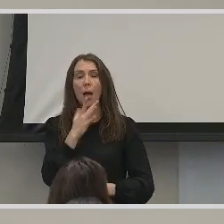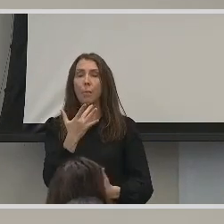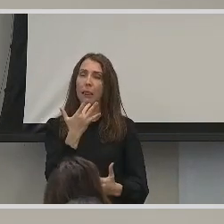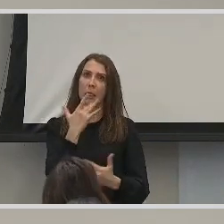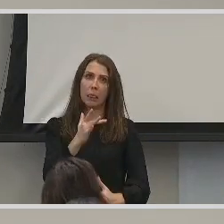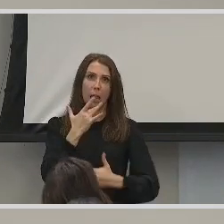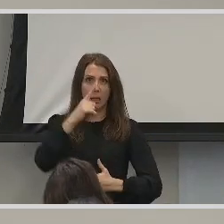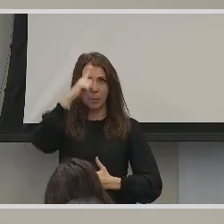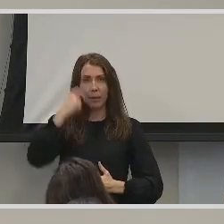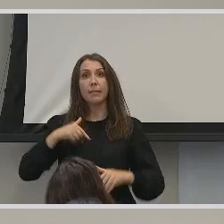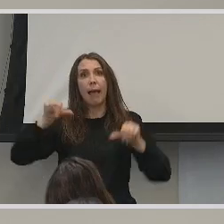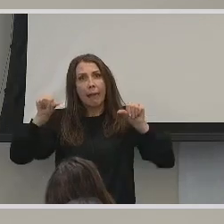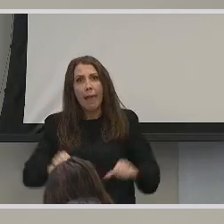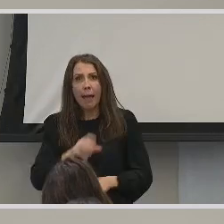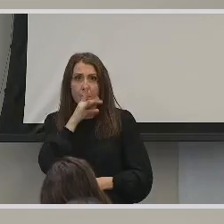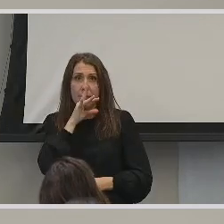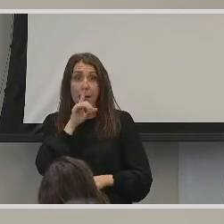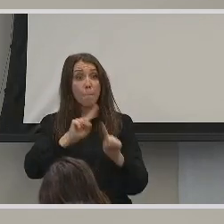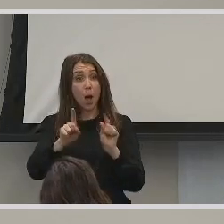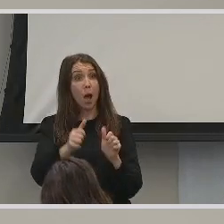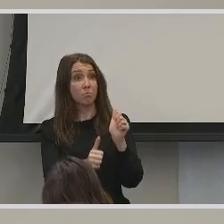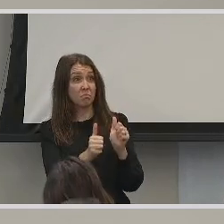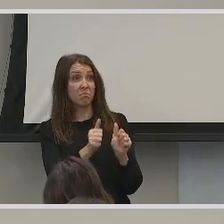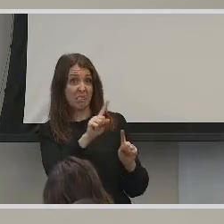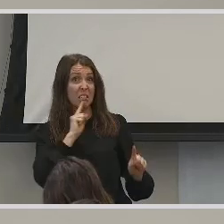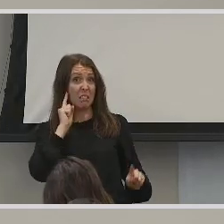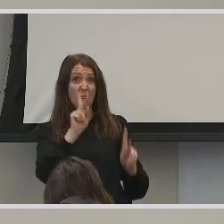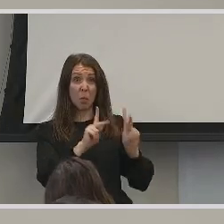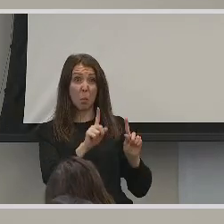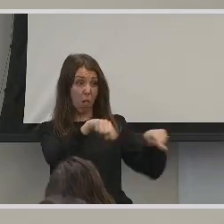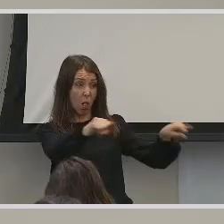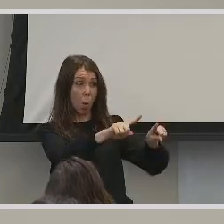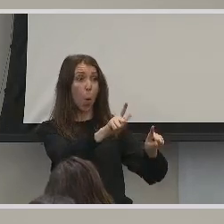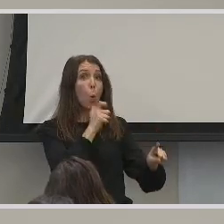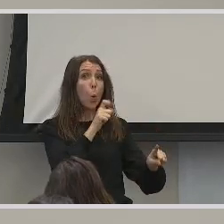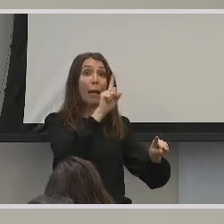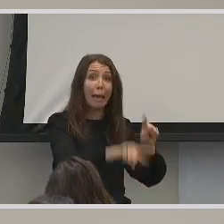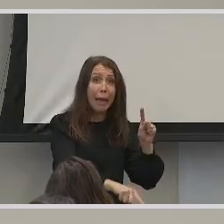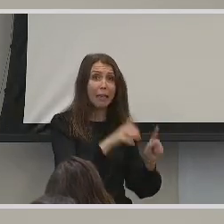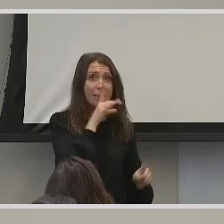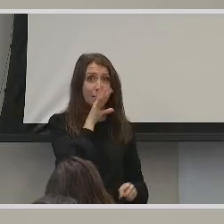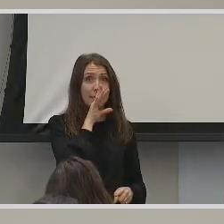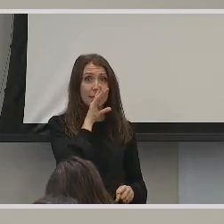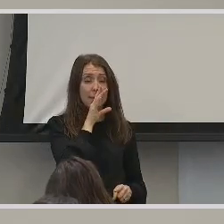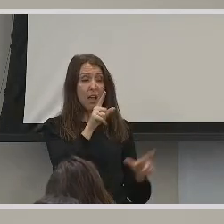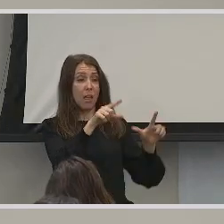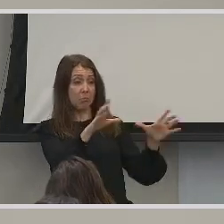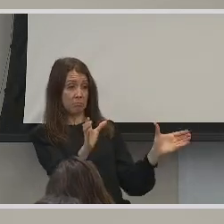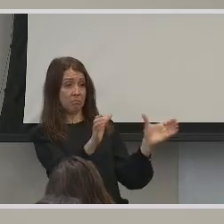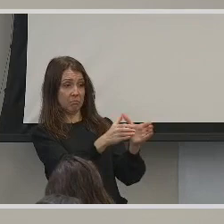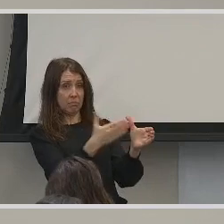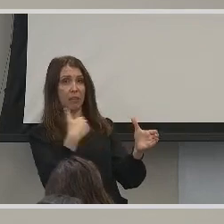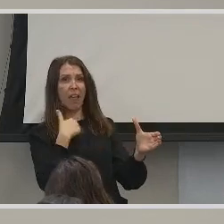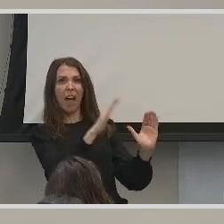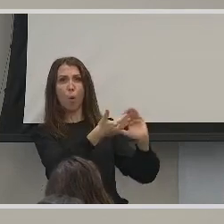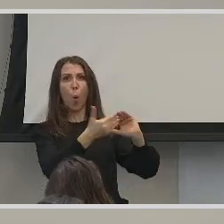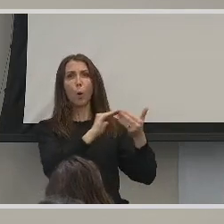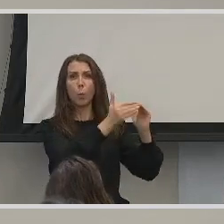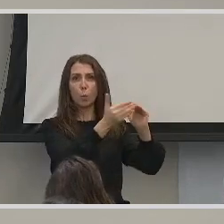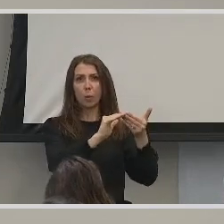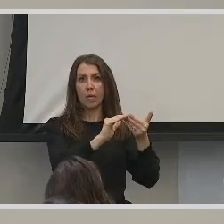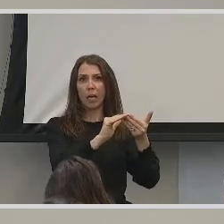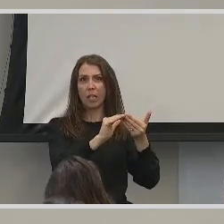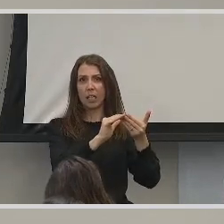The deaf people who are unable to speak, a lot of them have a community of friends that they usually